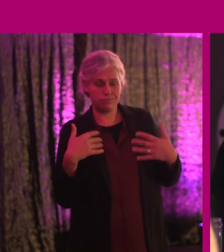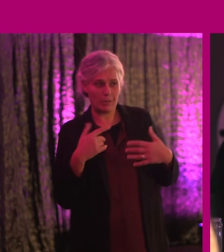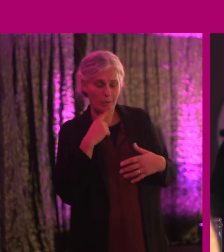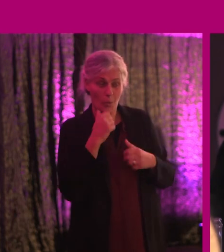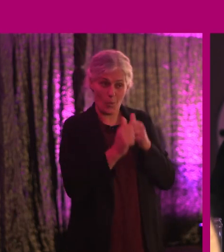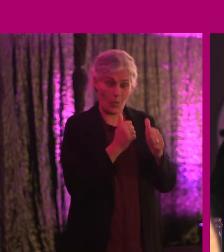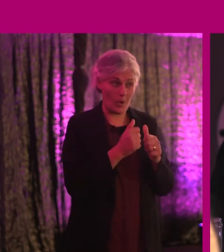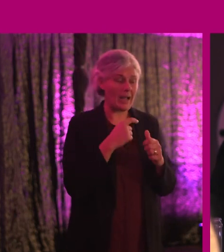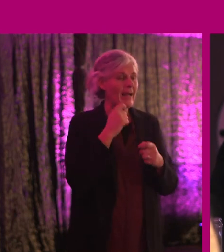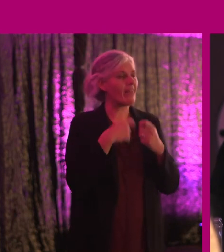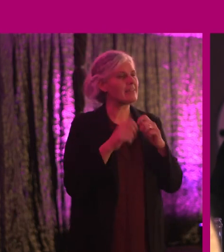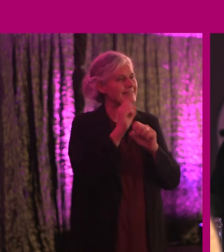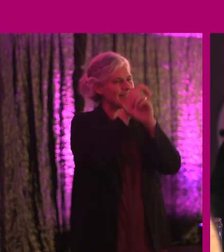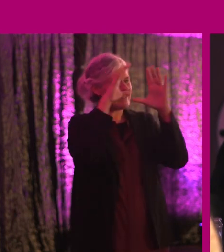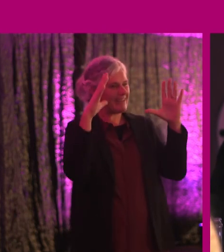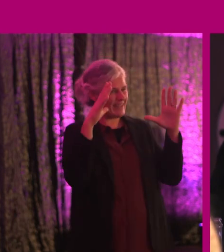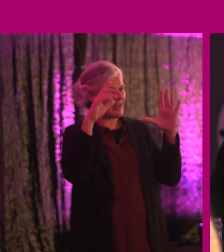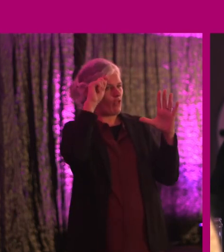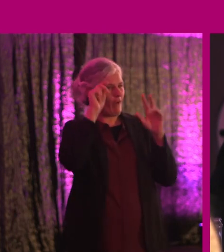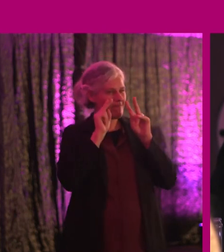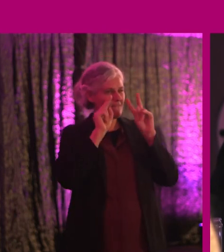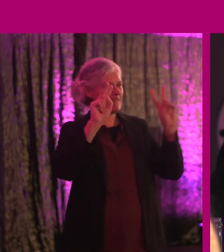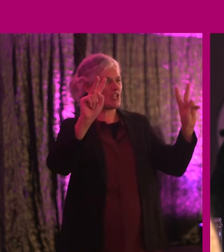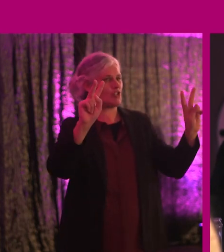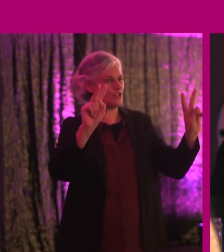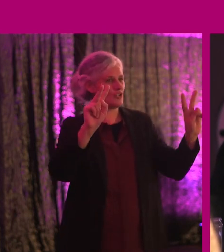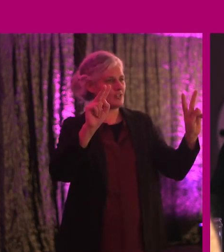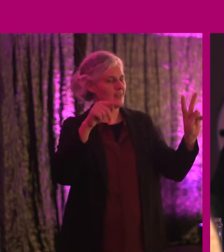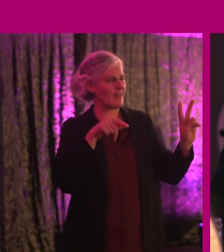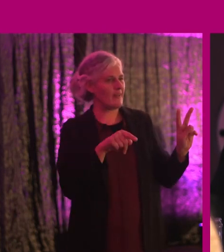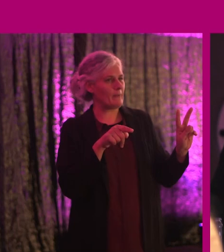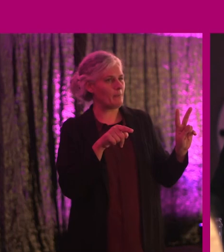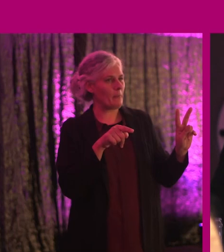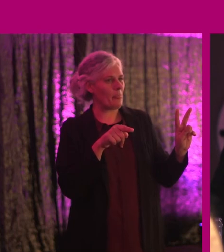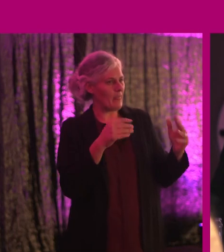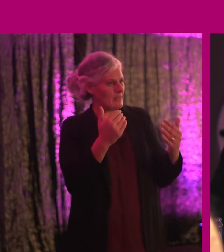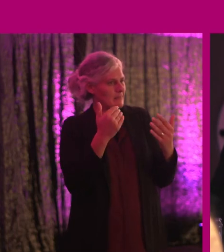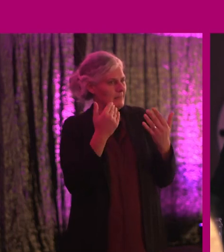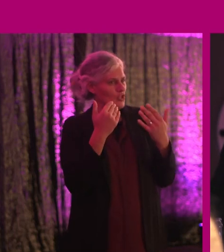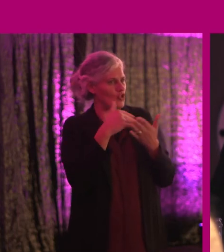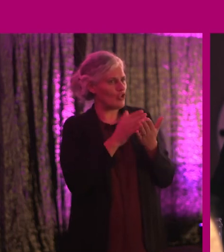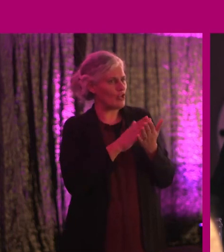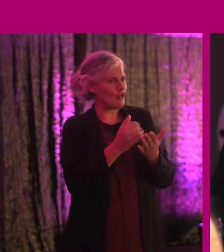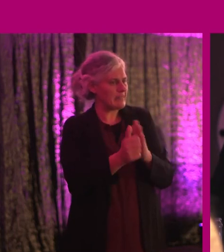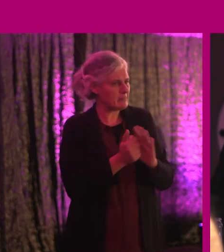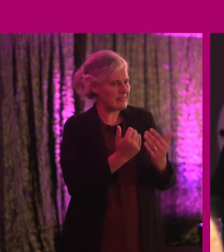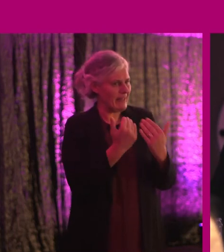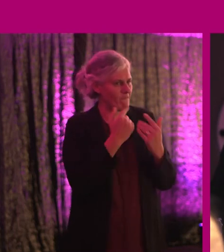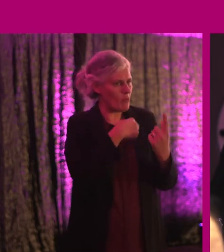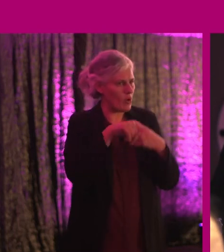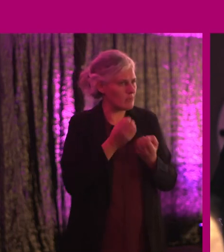But also your clarity of thought and the clarity of vision and the firmness of vision. And I'm sure your